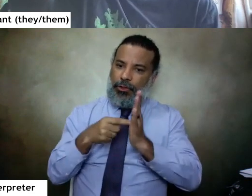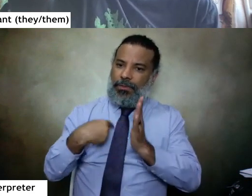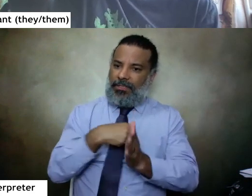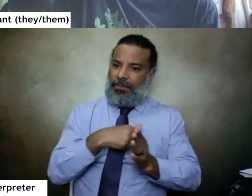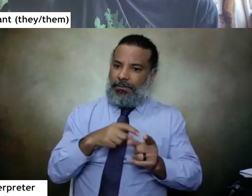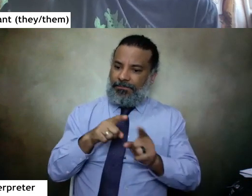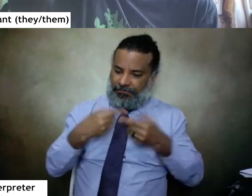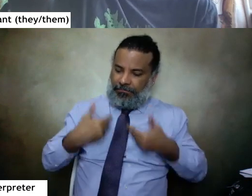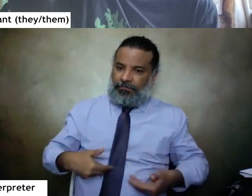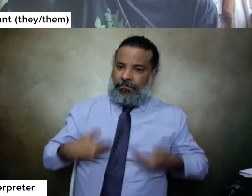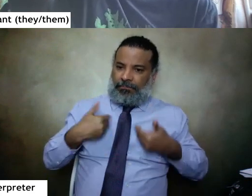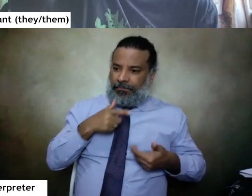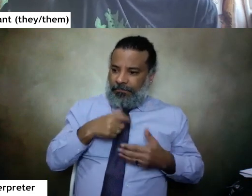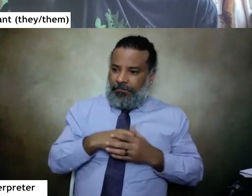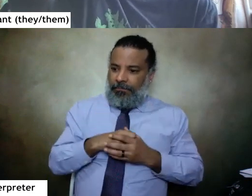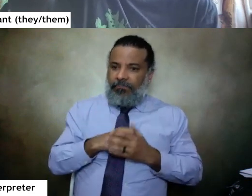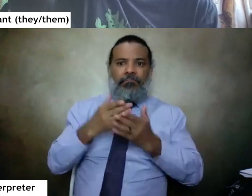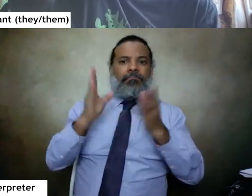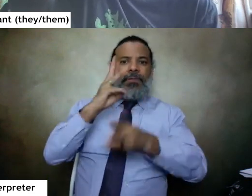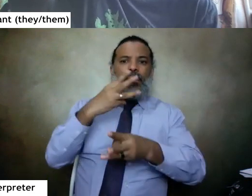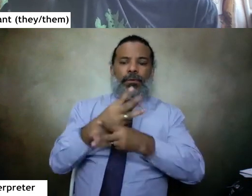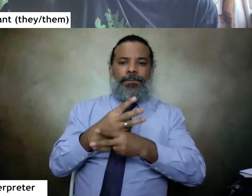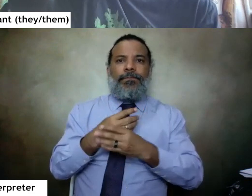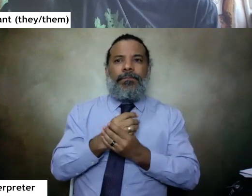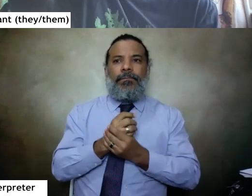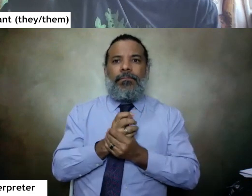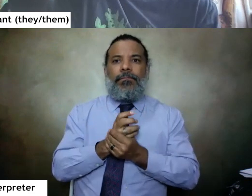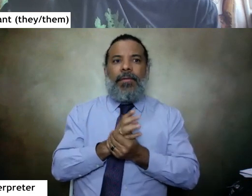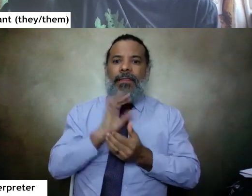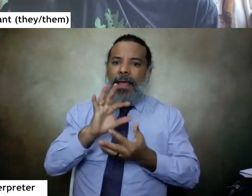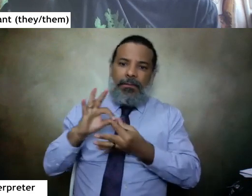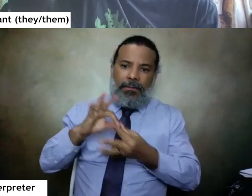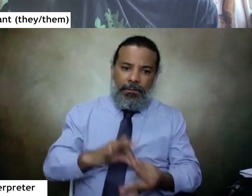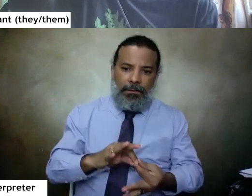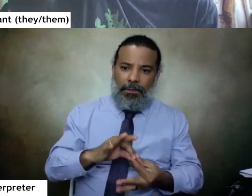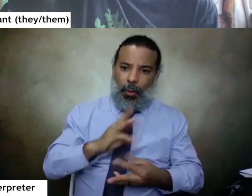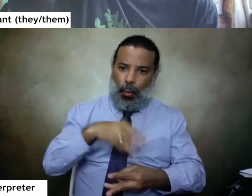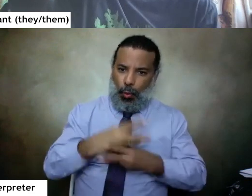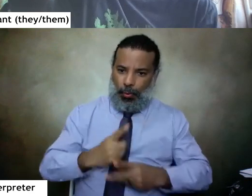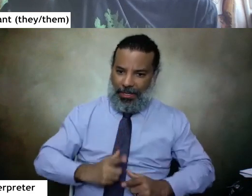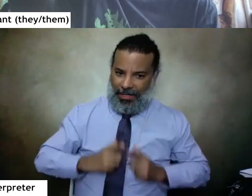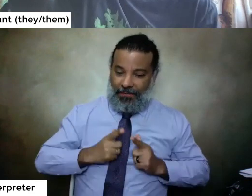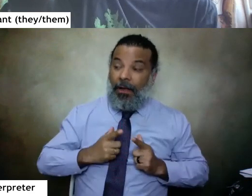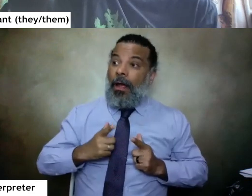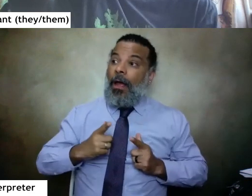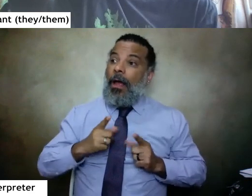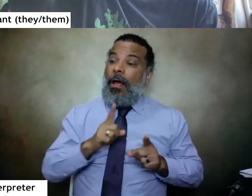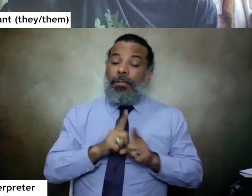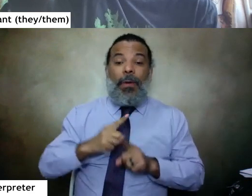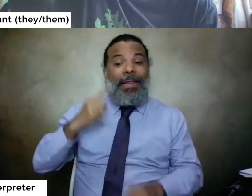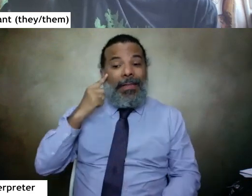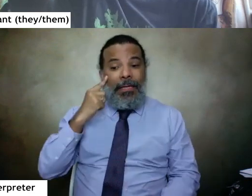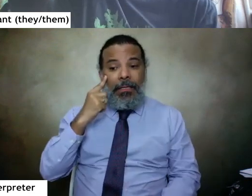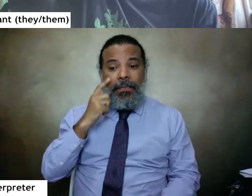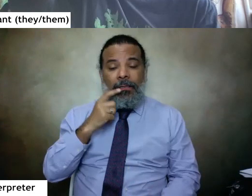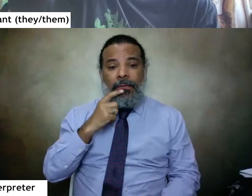in the world um and that is grounded in the world we live in um i think that there there is